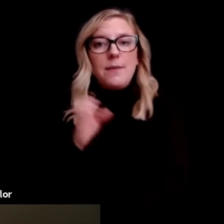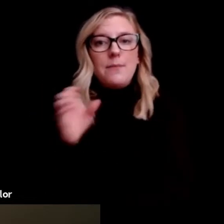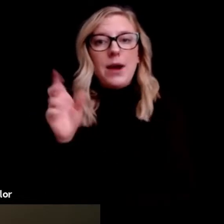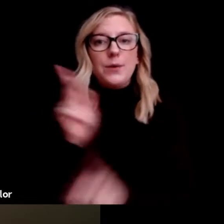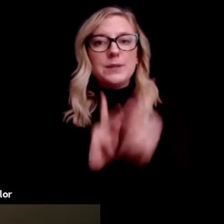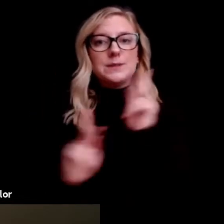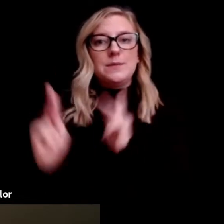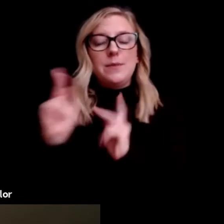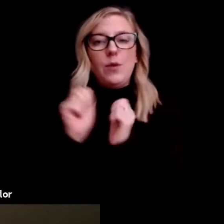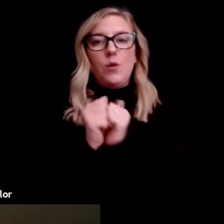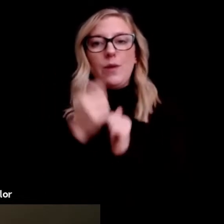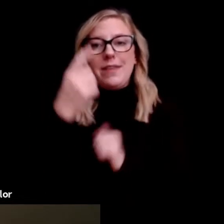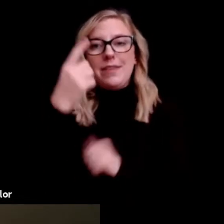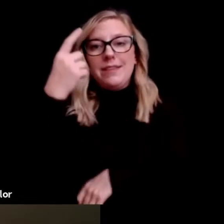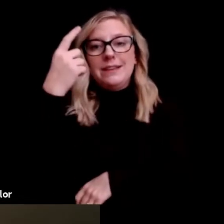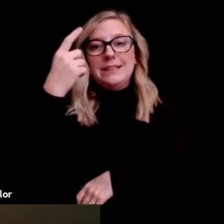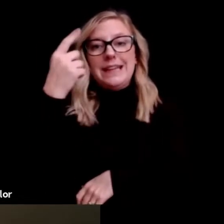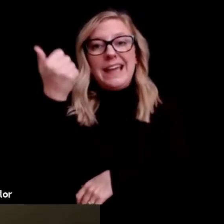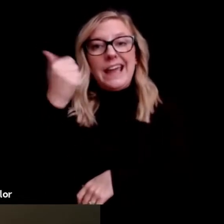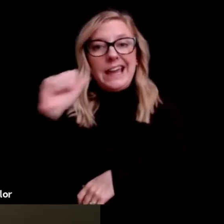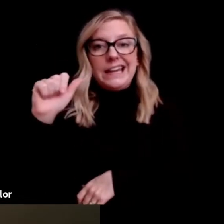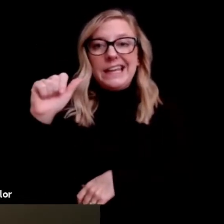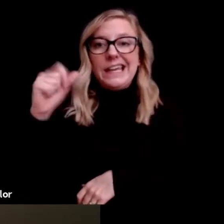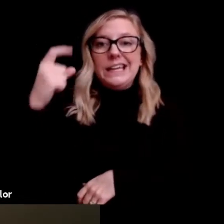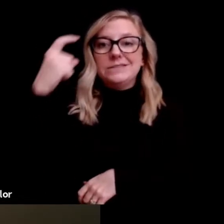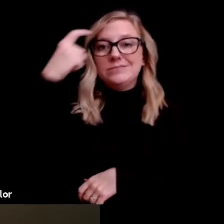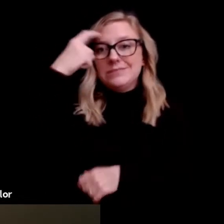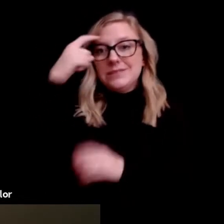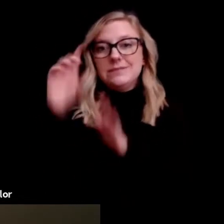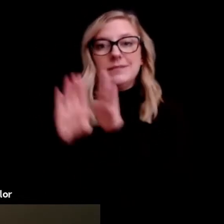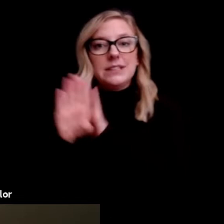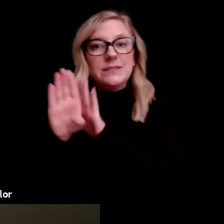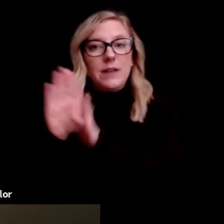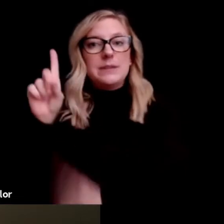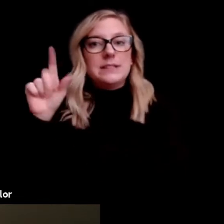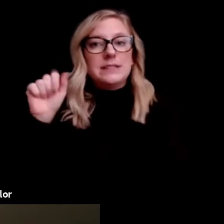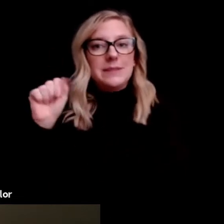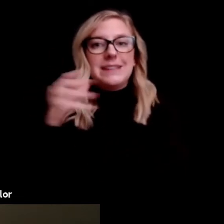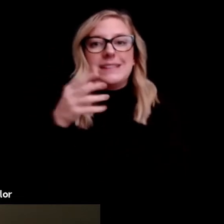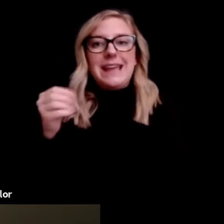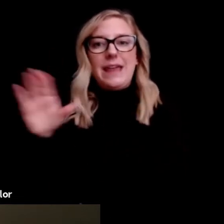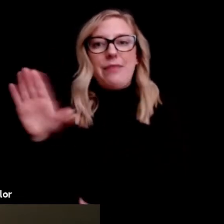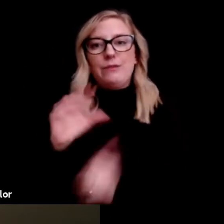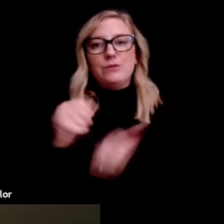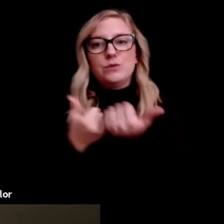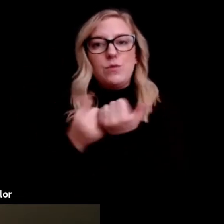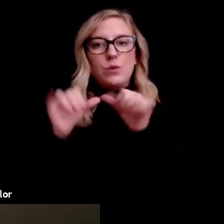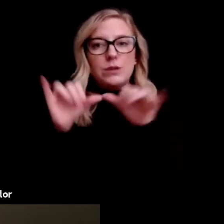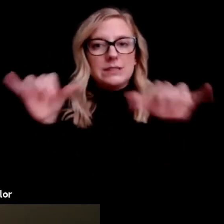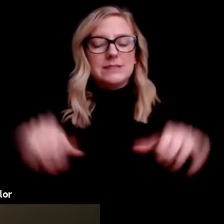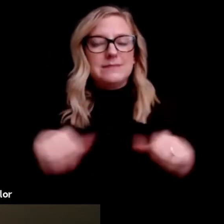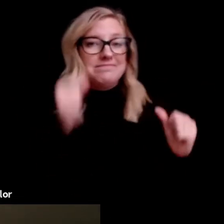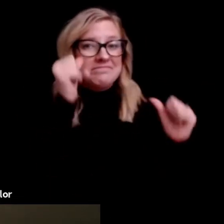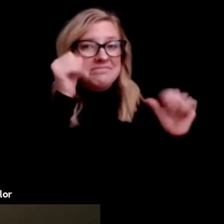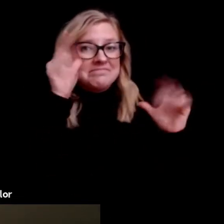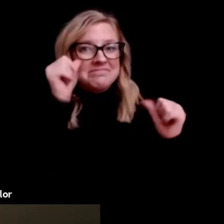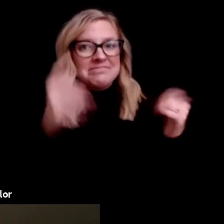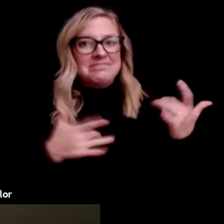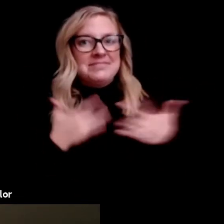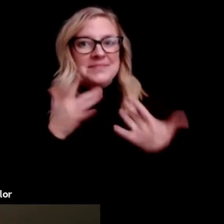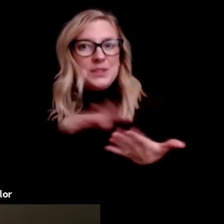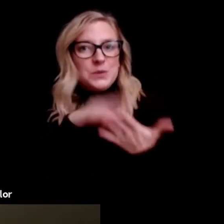intellectual and developmental disabilities and their support systems. That's amazing. I can't wait to find out more.